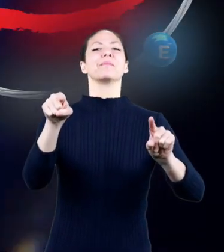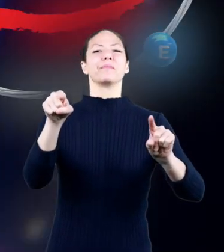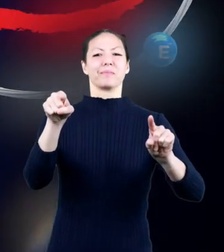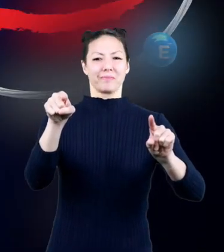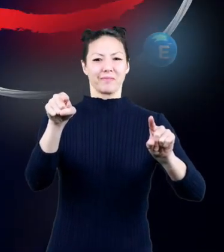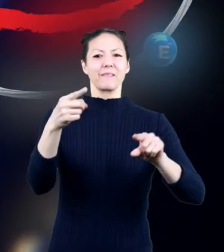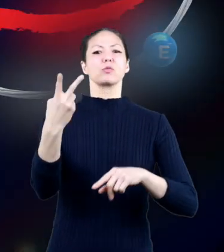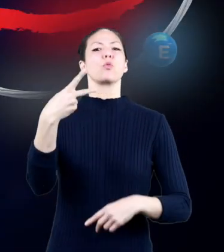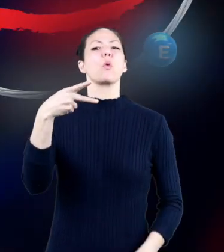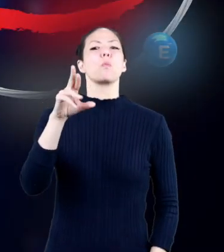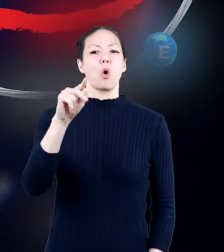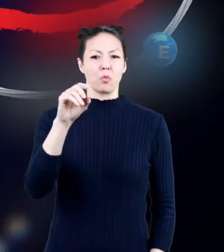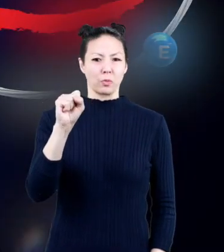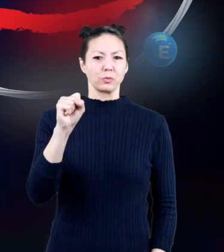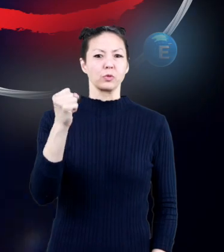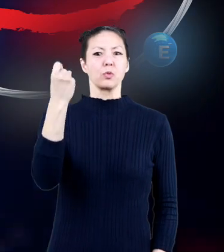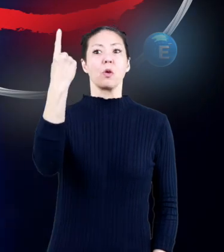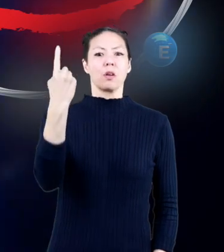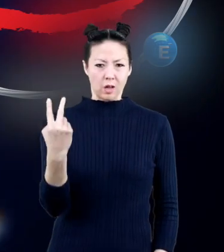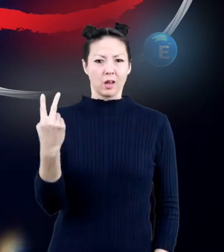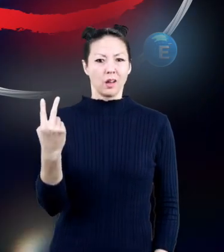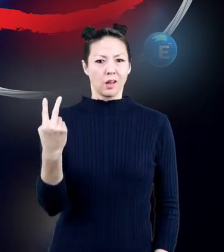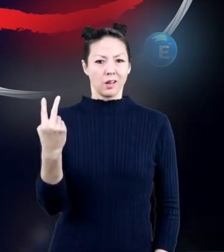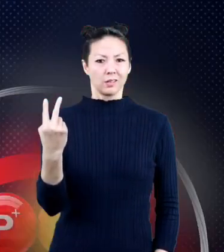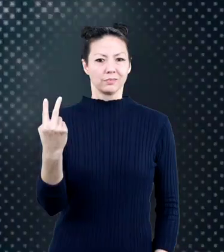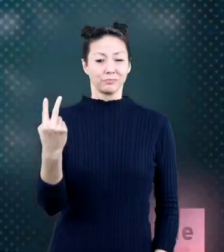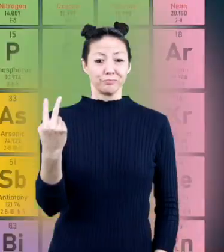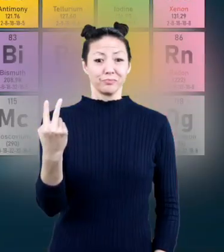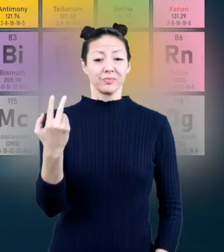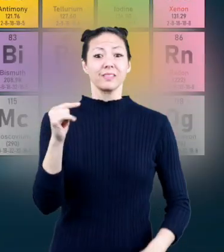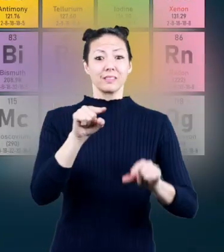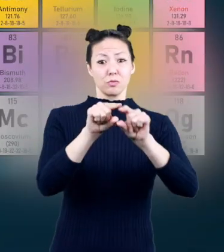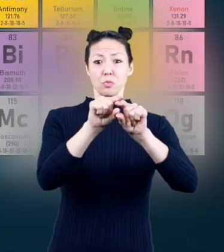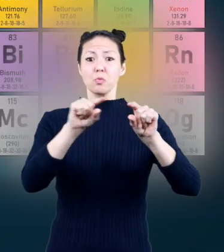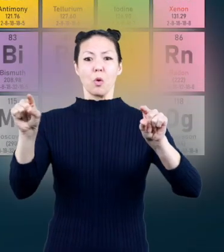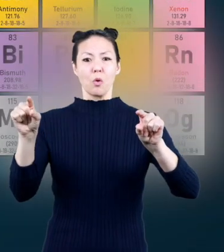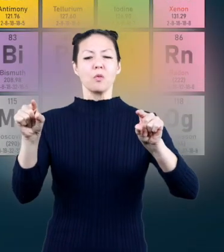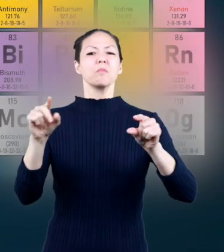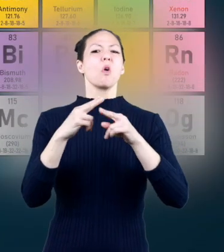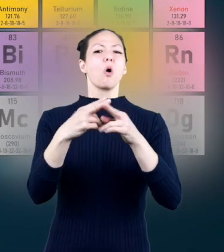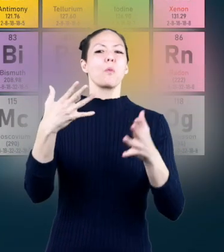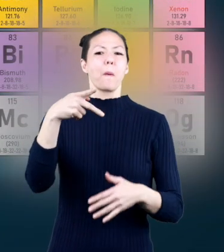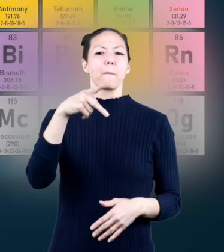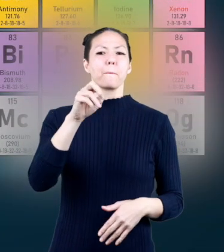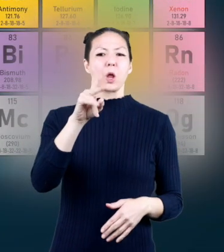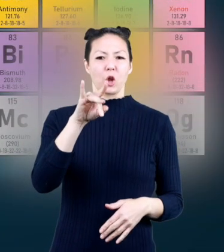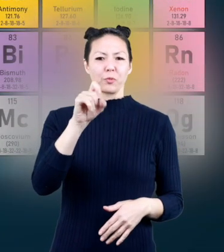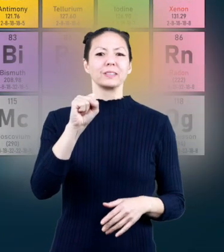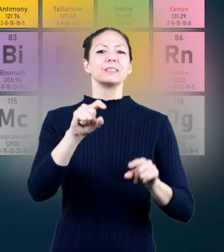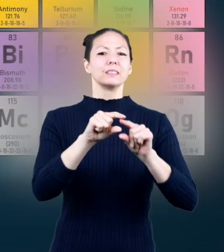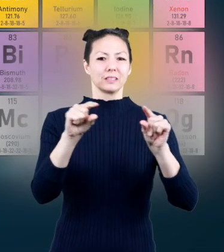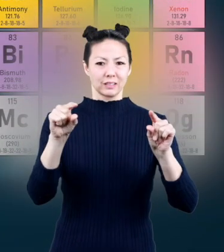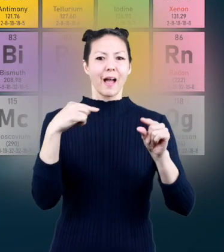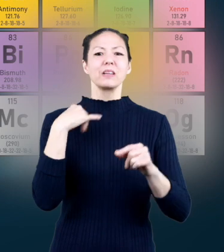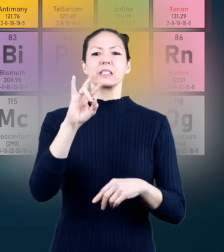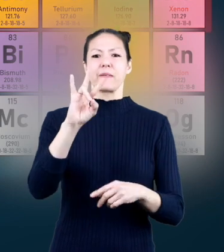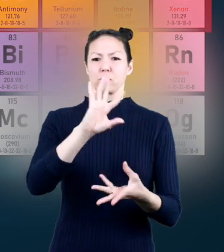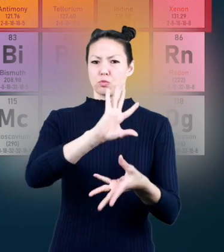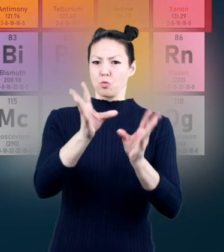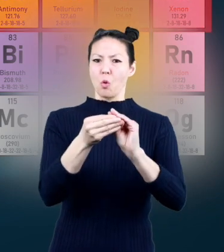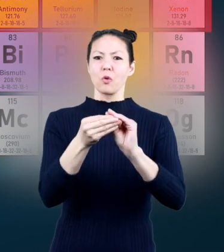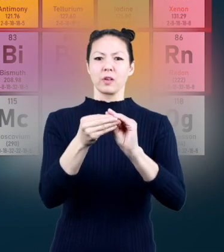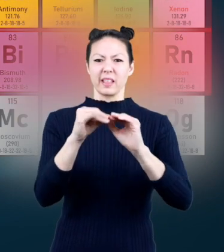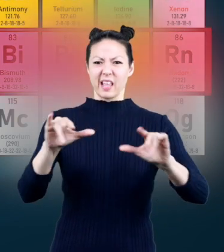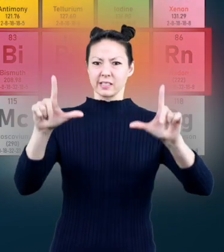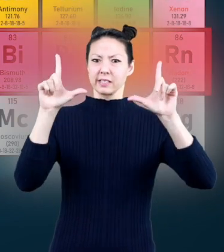which contains two protons these rows are called periods there are seven total